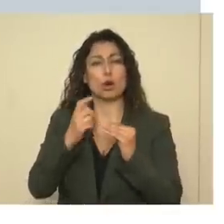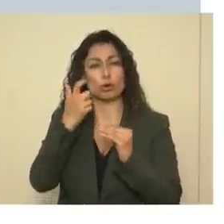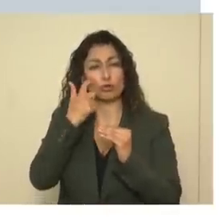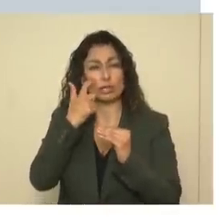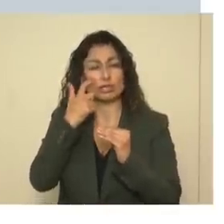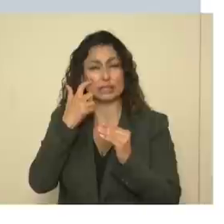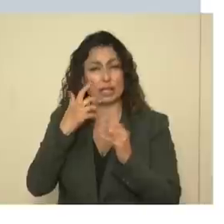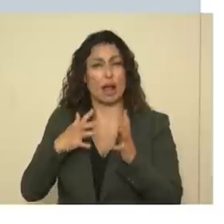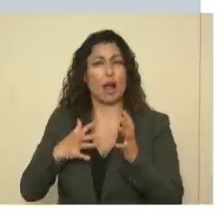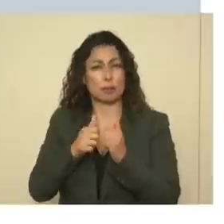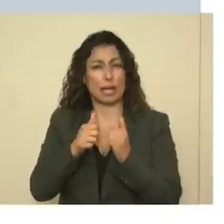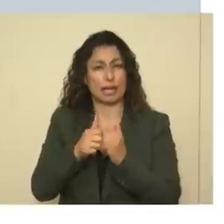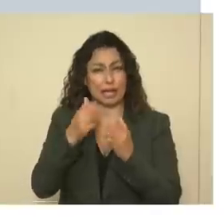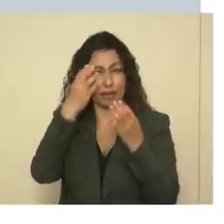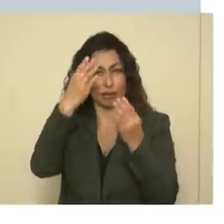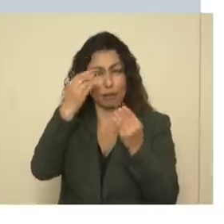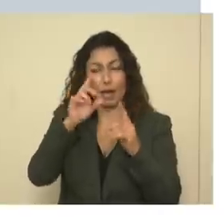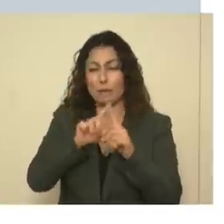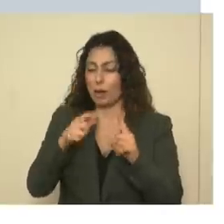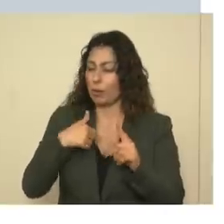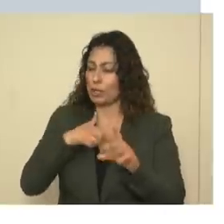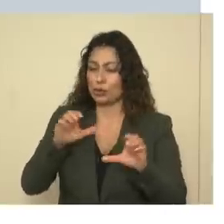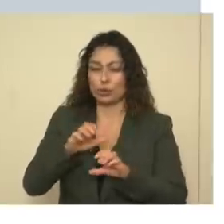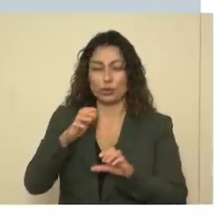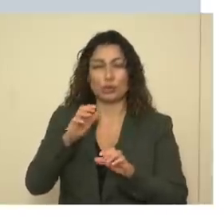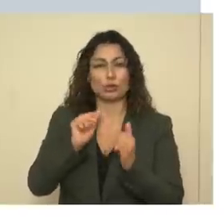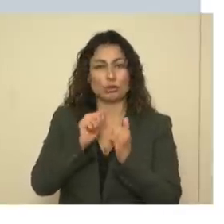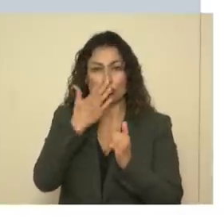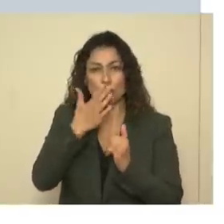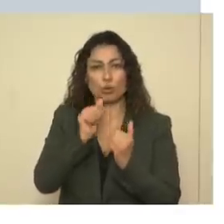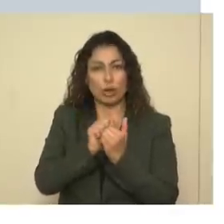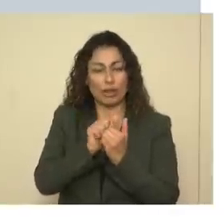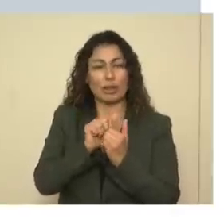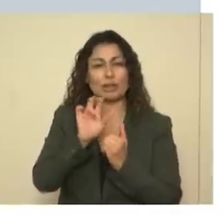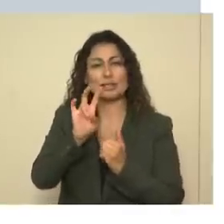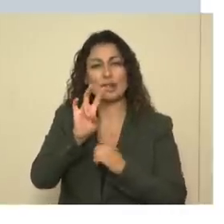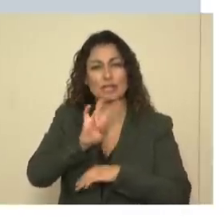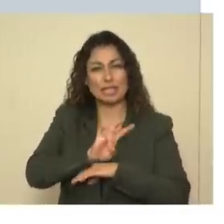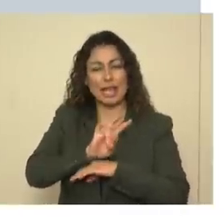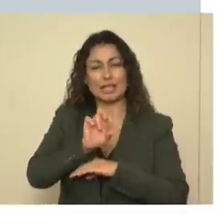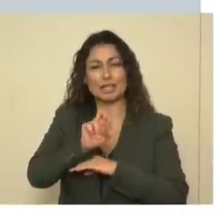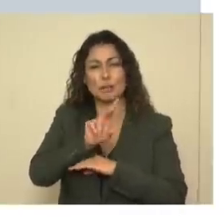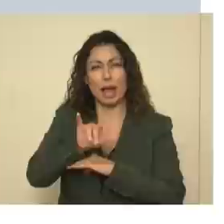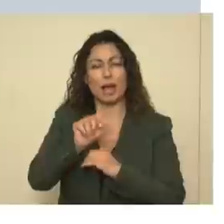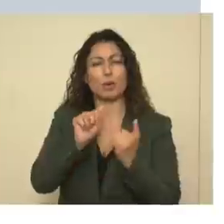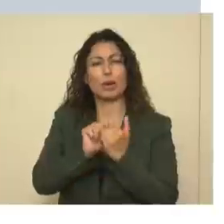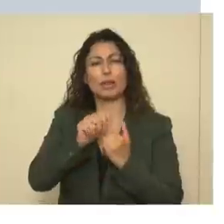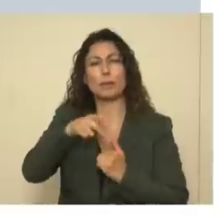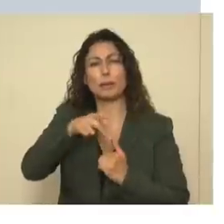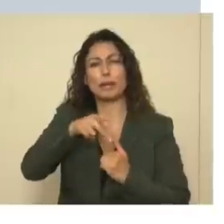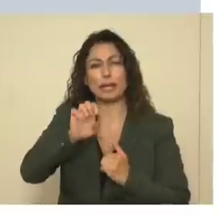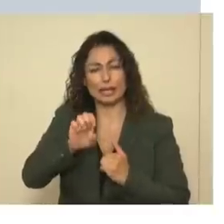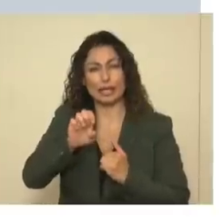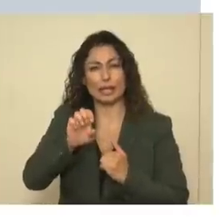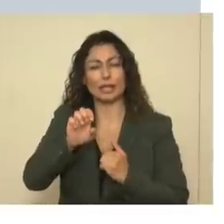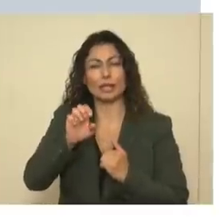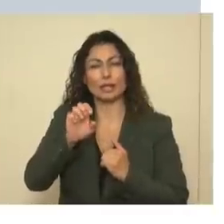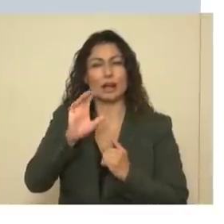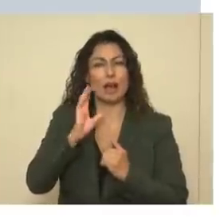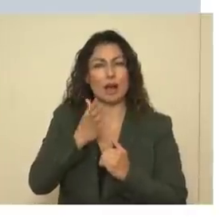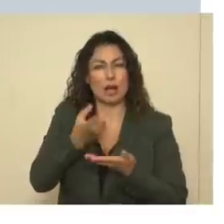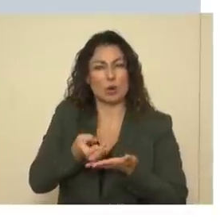But we're good there as we are on the seven-day supply for PPE. Now, a couple of things on contact tracing,